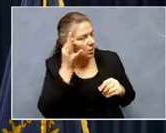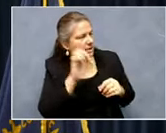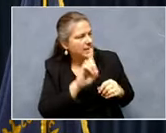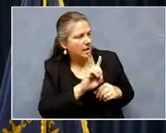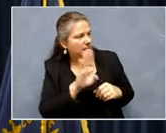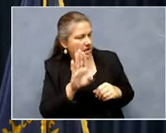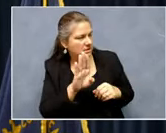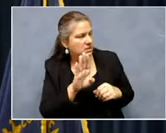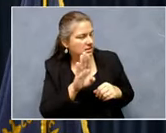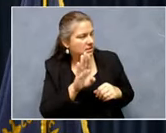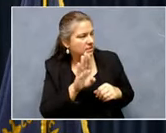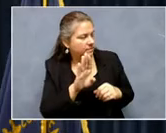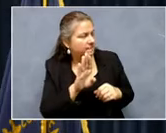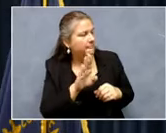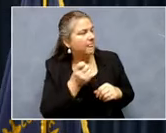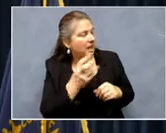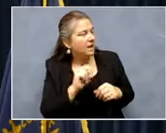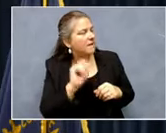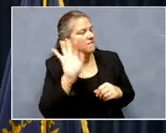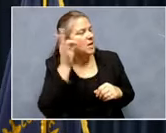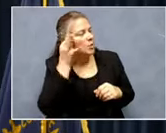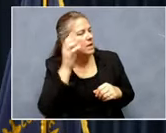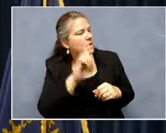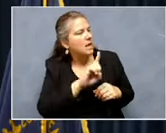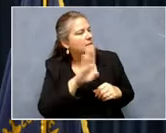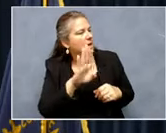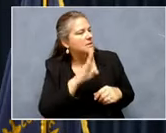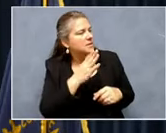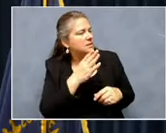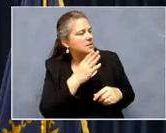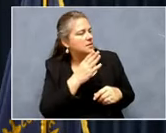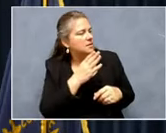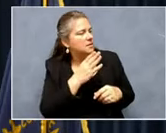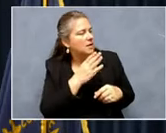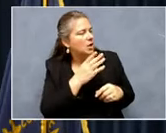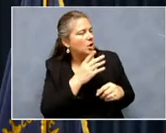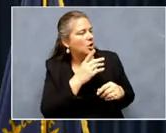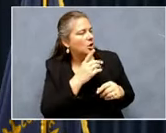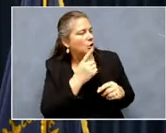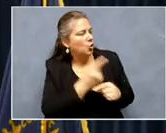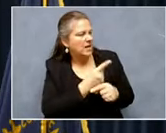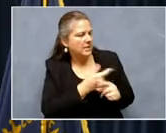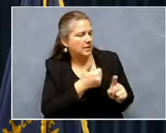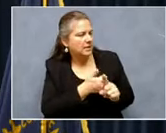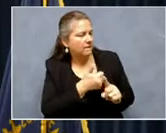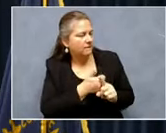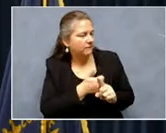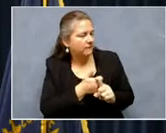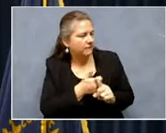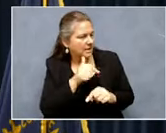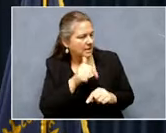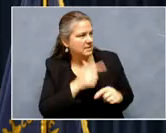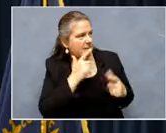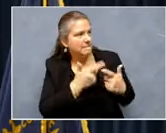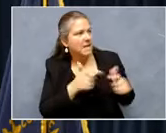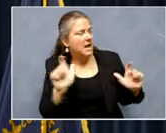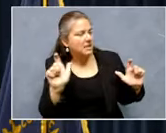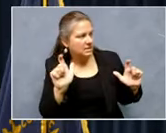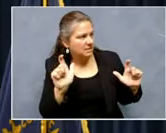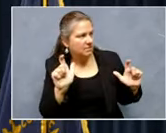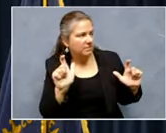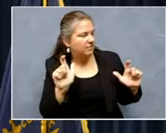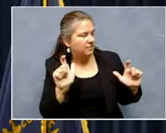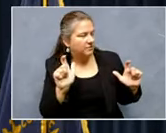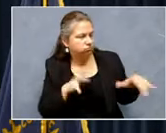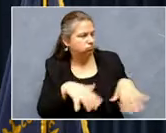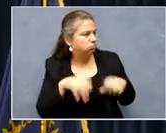Um, and then the, the federal database correcting, uh, itself. I mean, this is, this is a massive undertaking as we want it to be